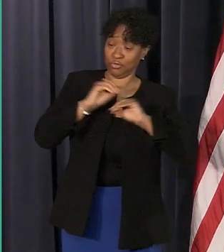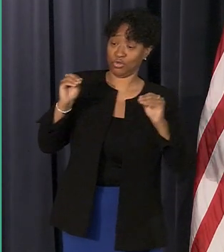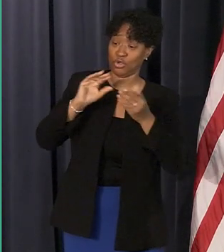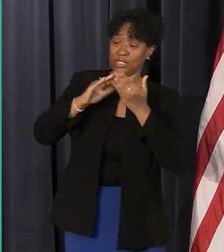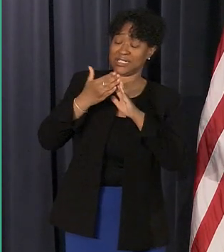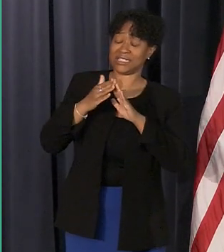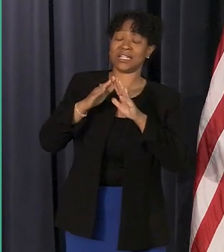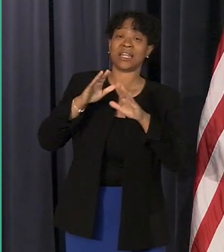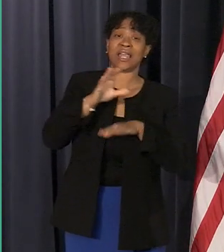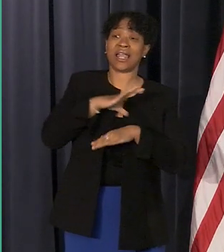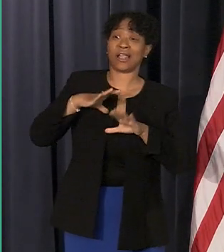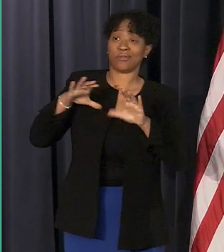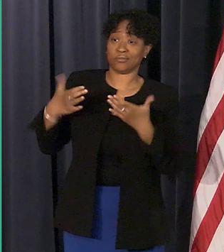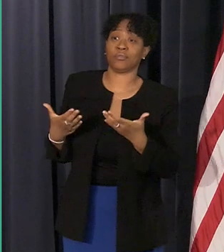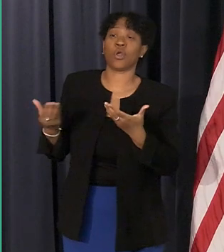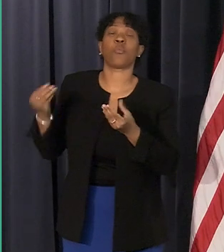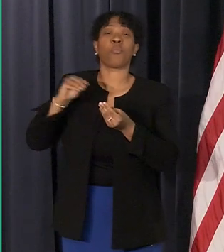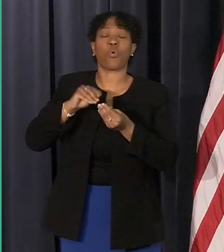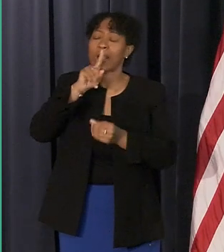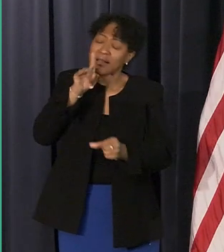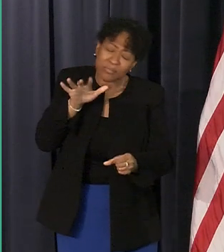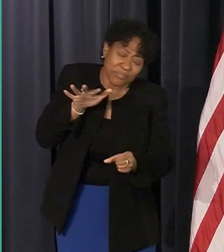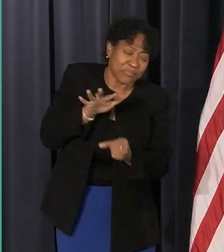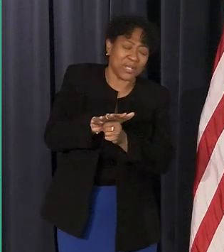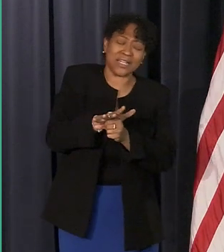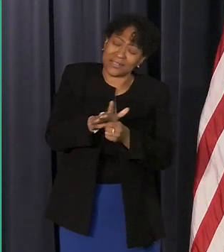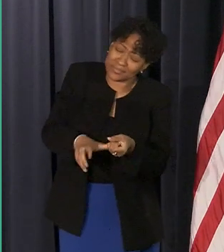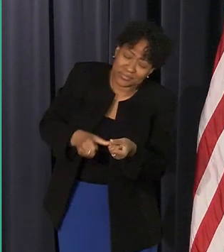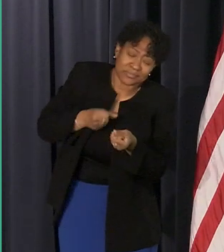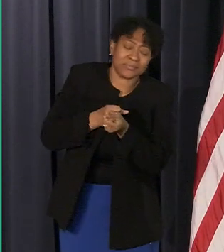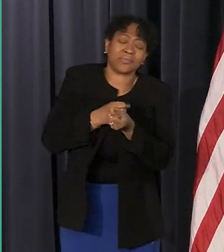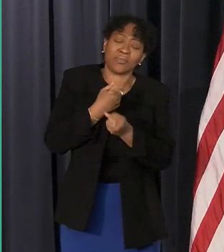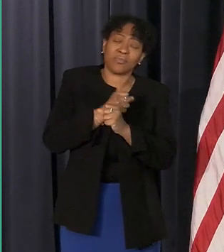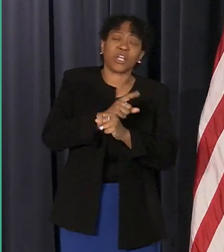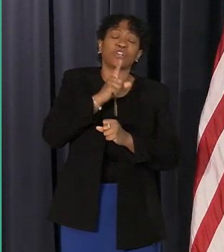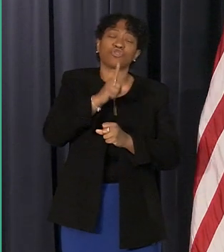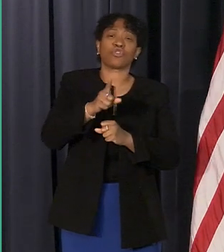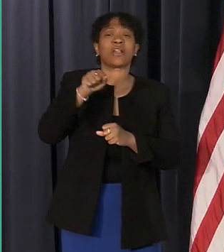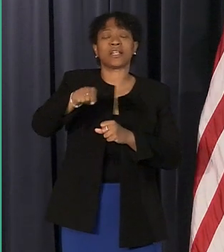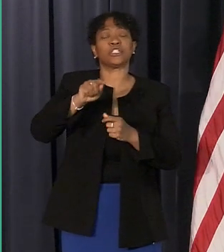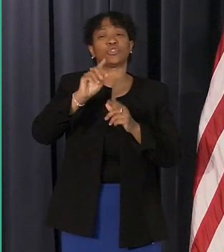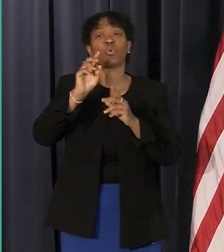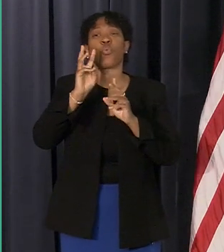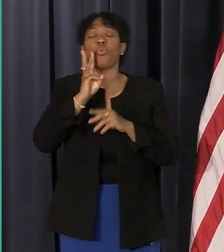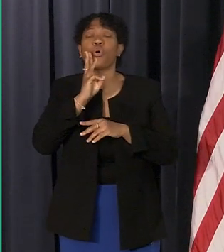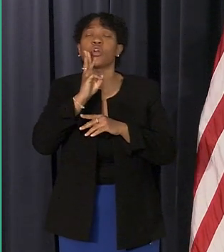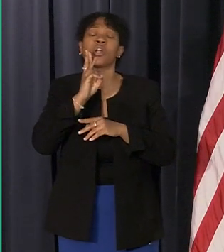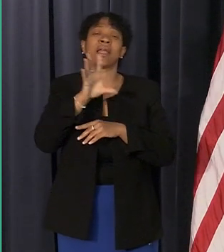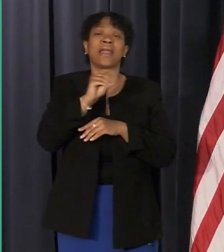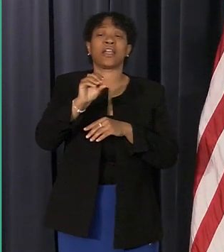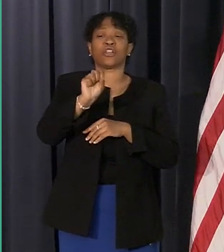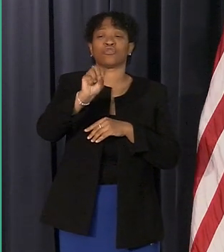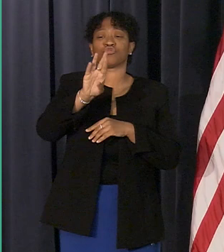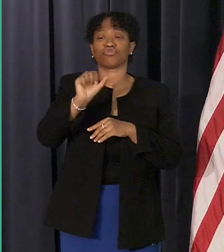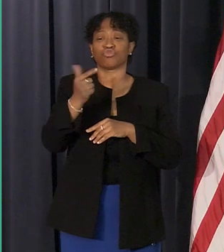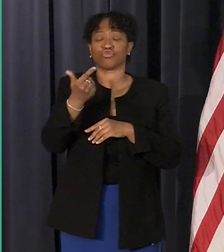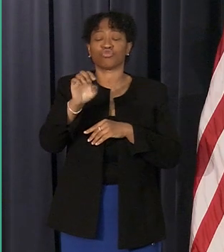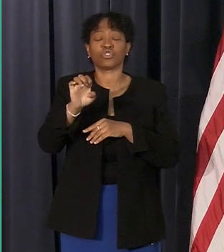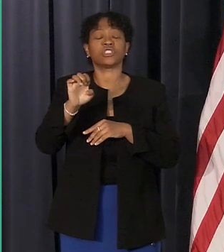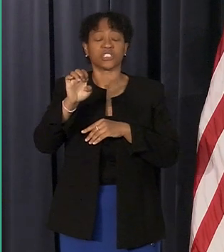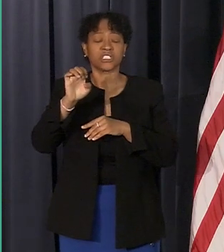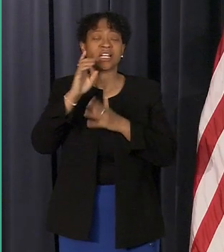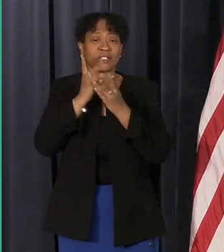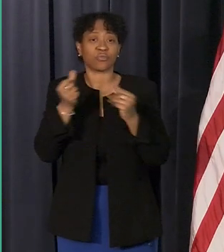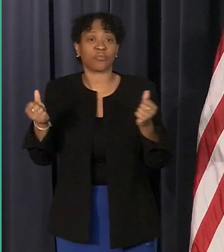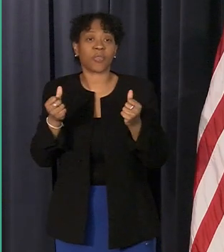more versed or or uh committed uh to dealing with water and and sewer issues uh than the council member from the fourth